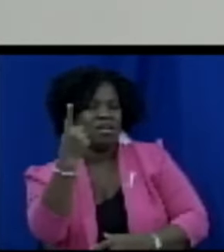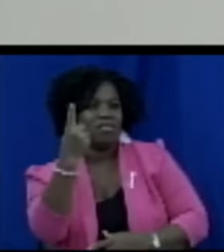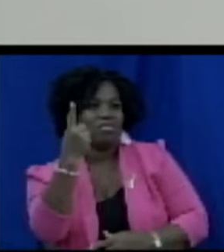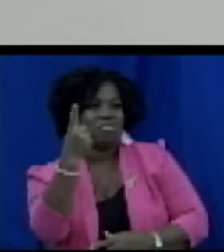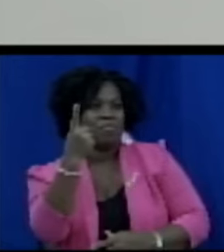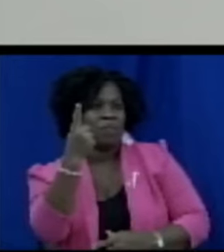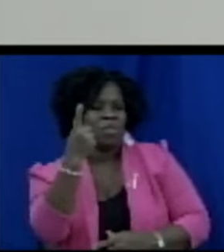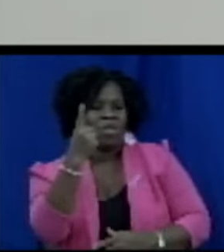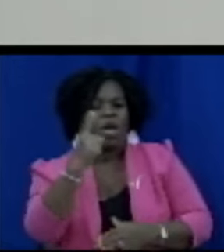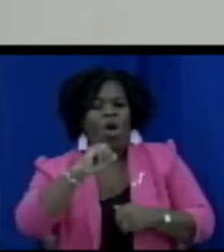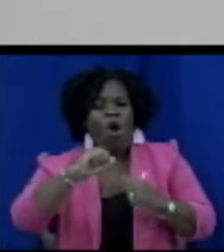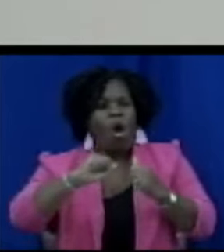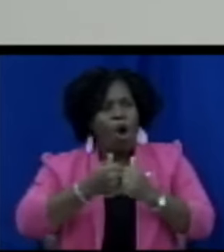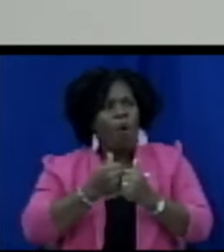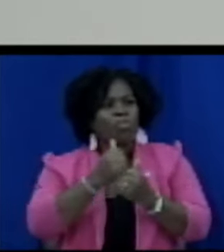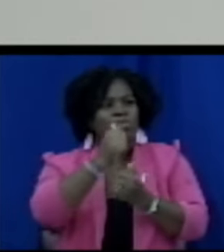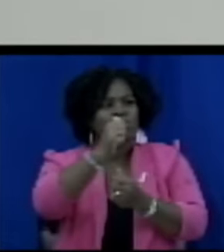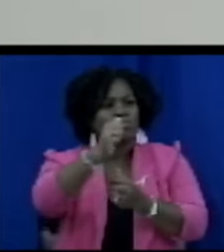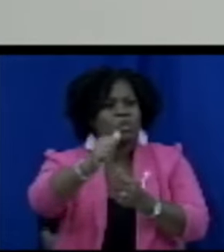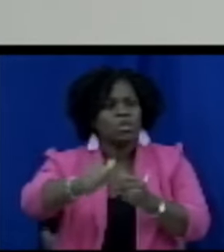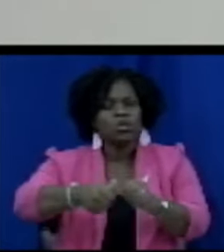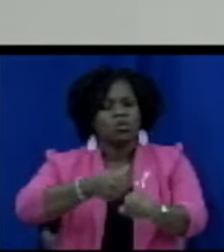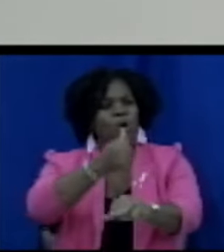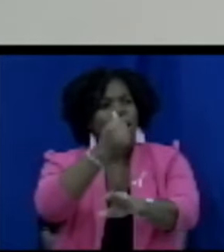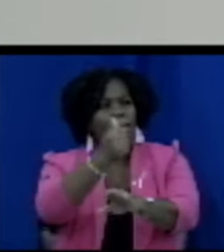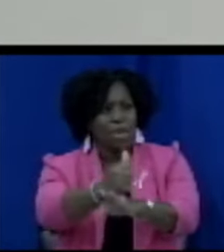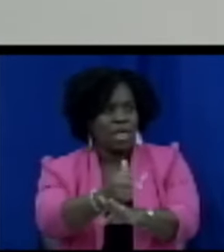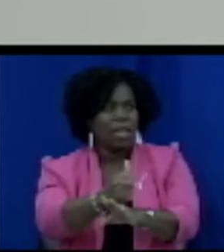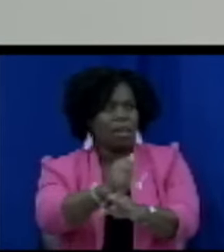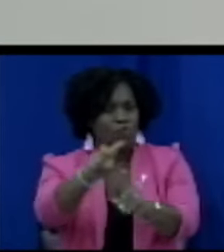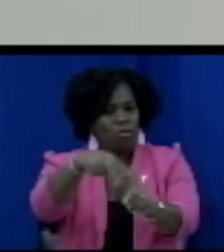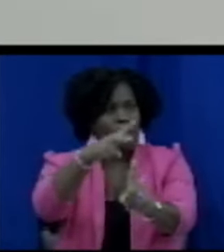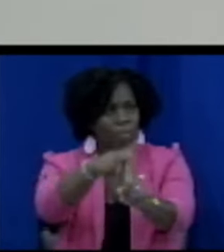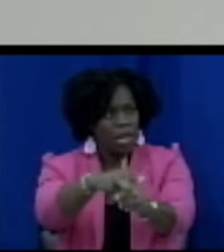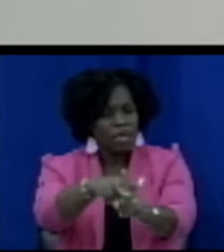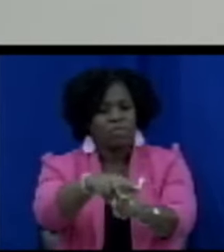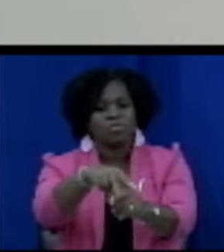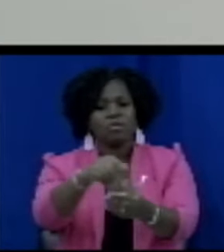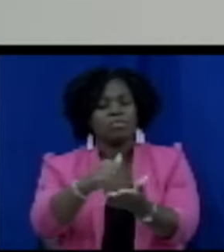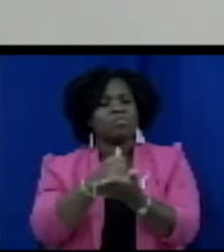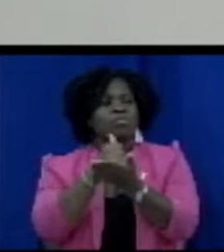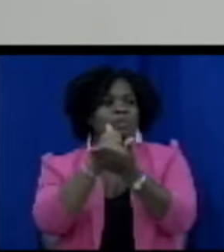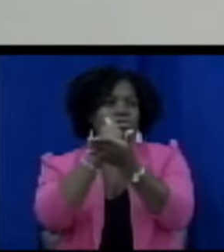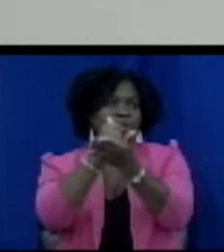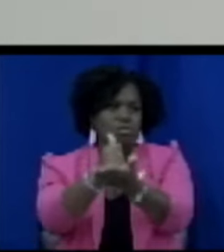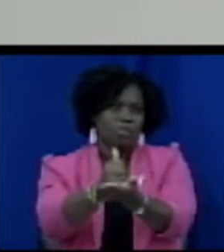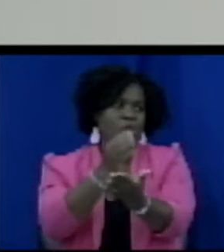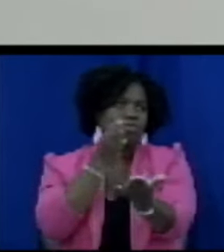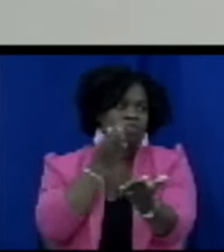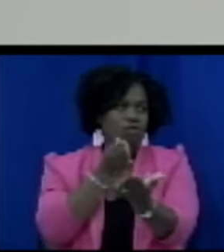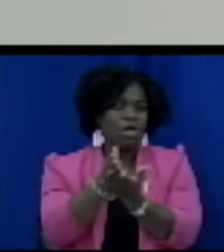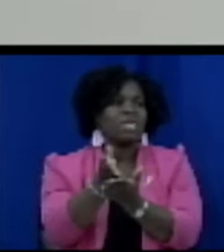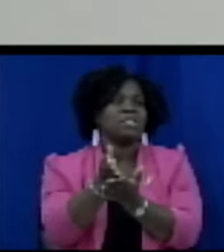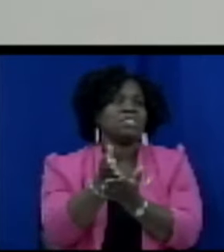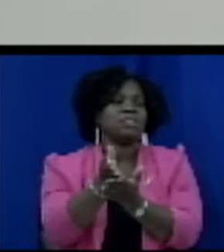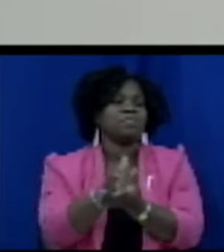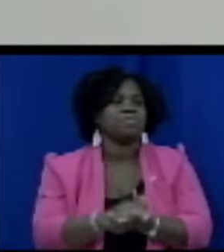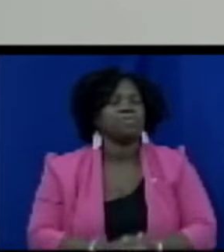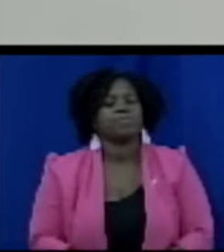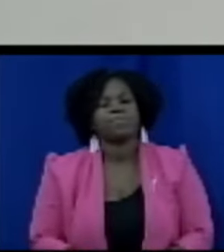rights are and how to move forward I have to say though that